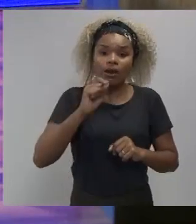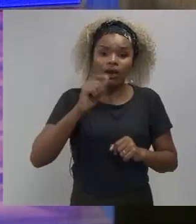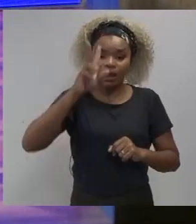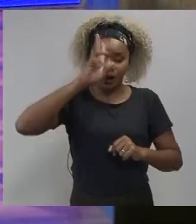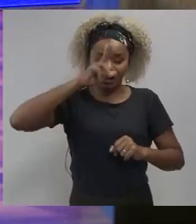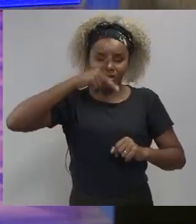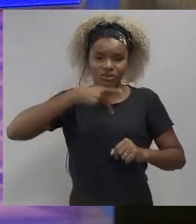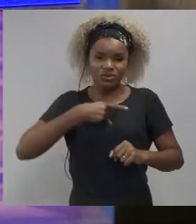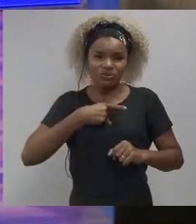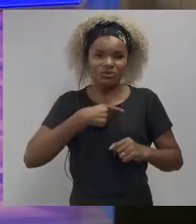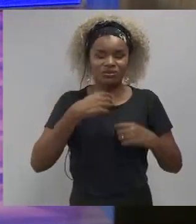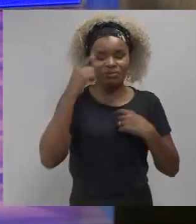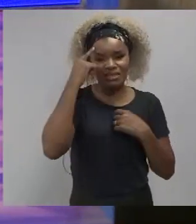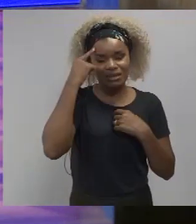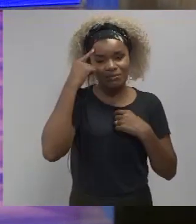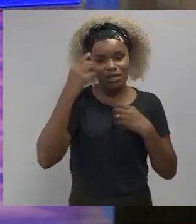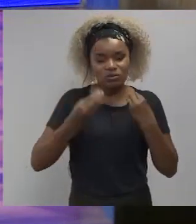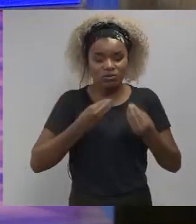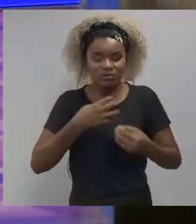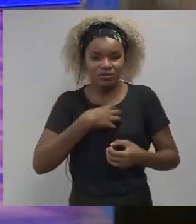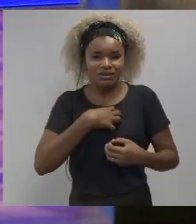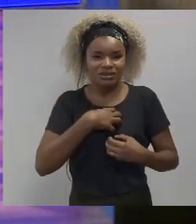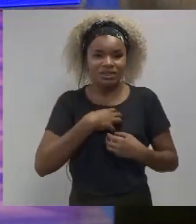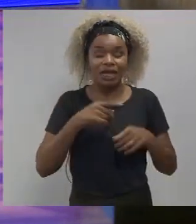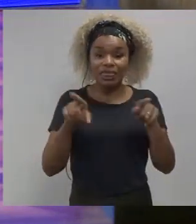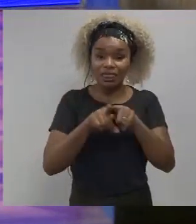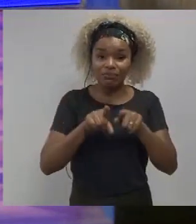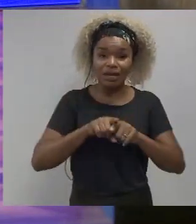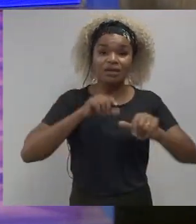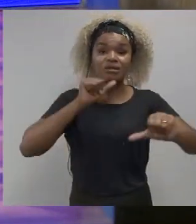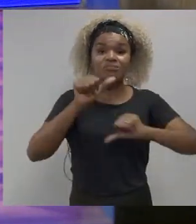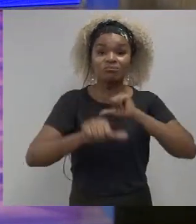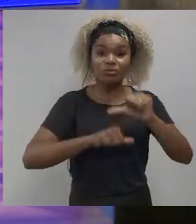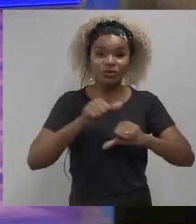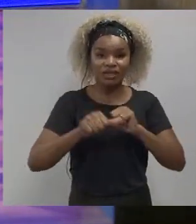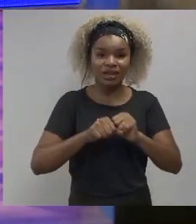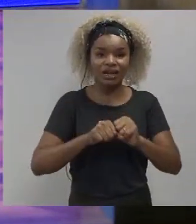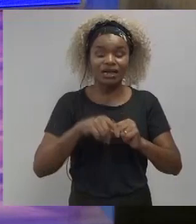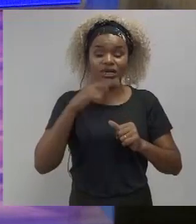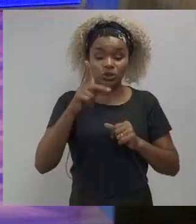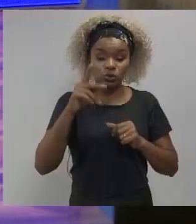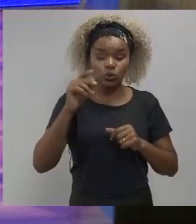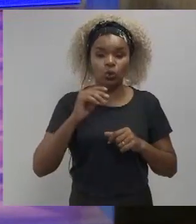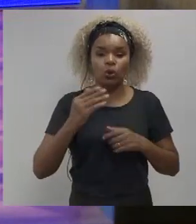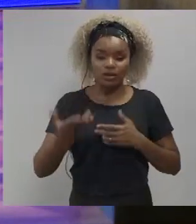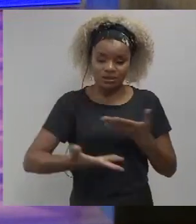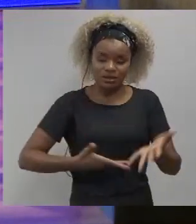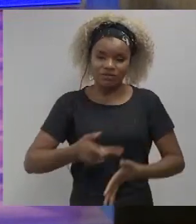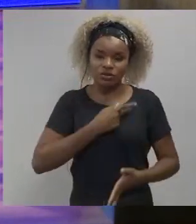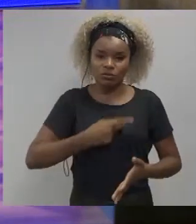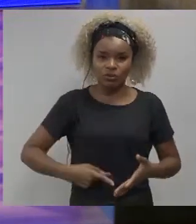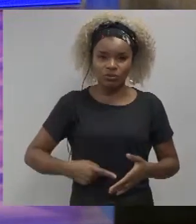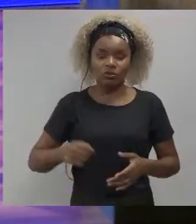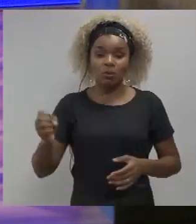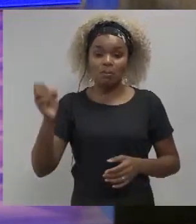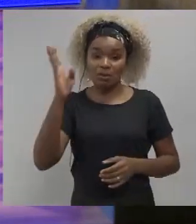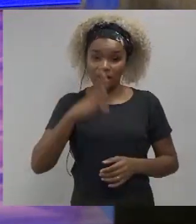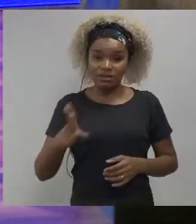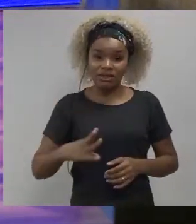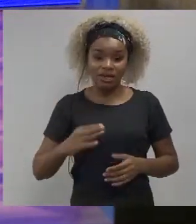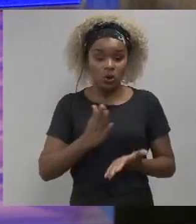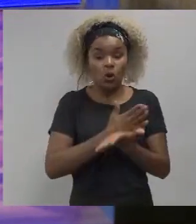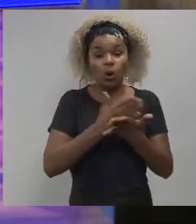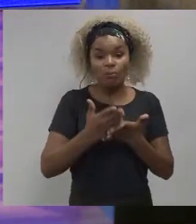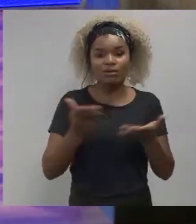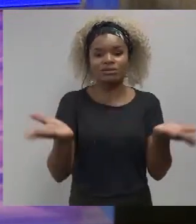mindset is and change in the Brazilian public service starts here and now in the